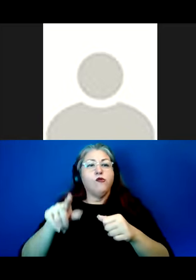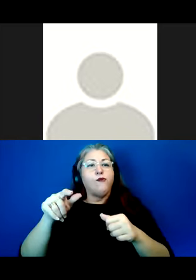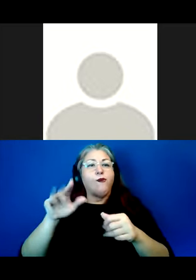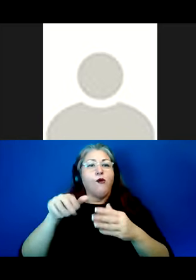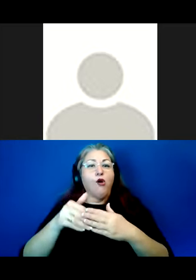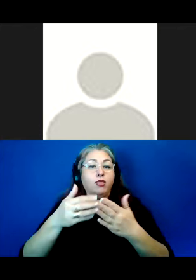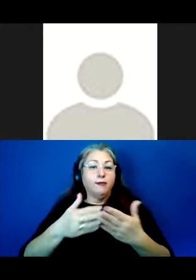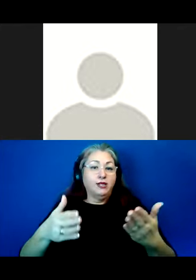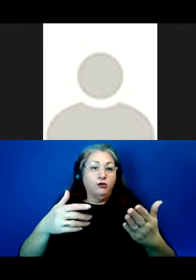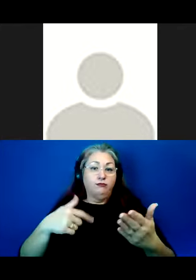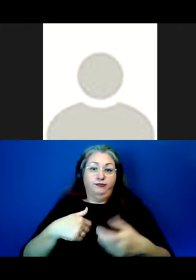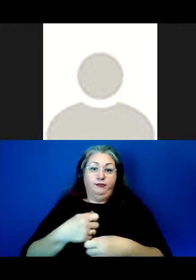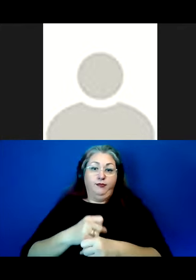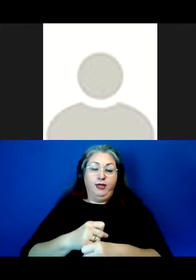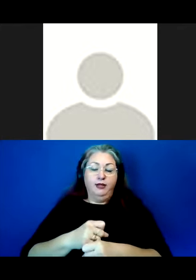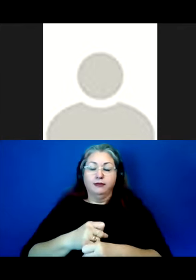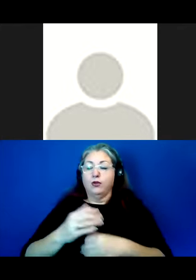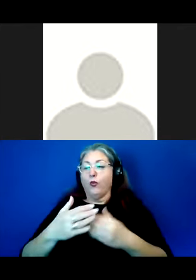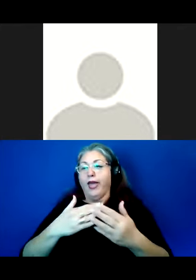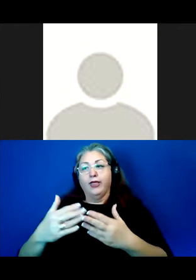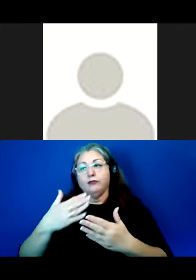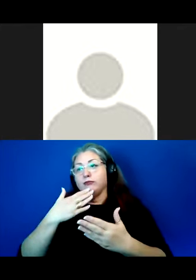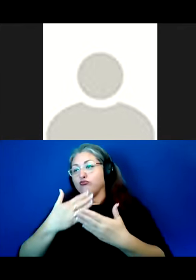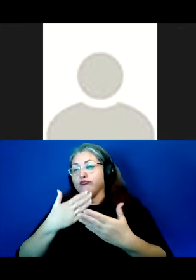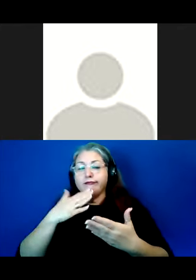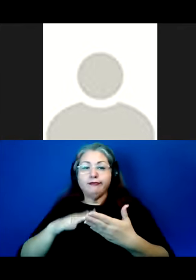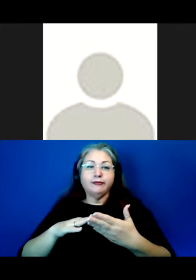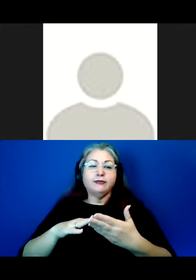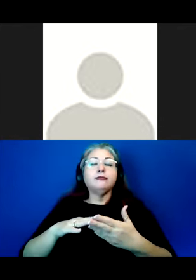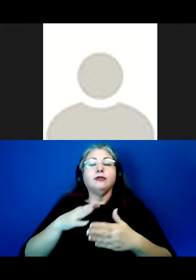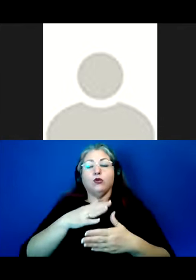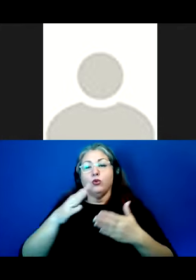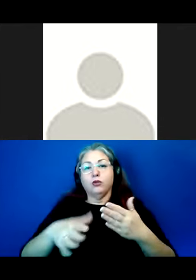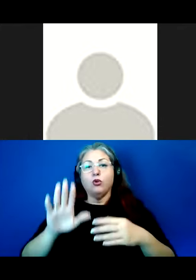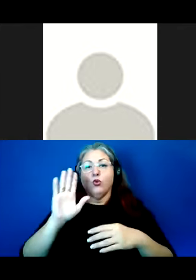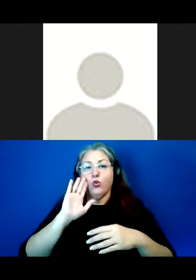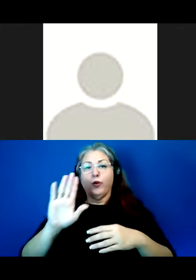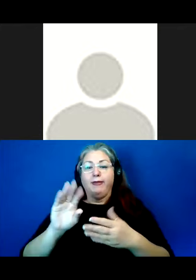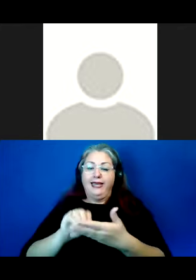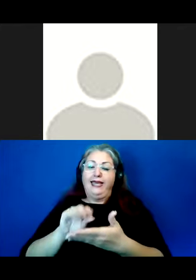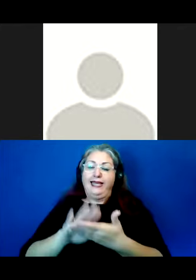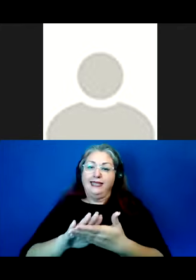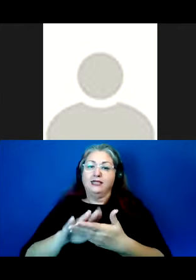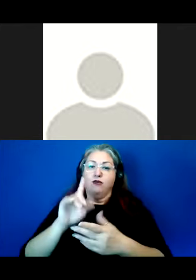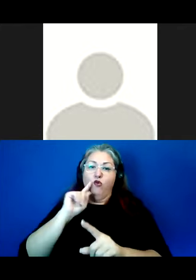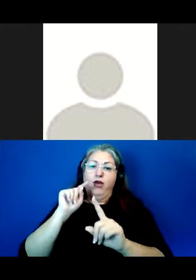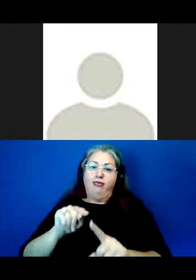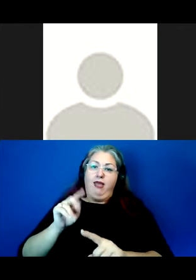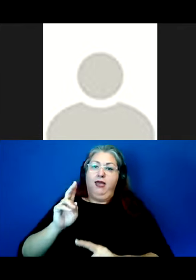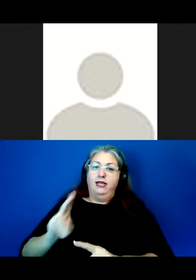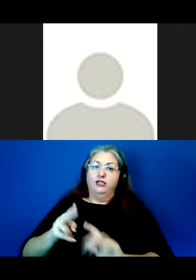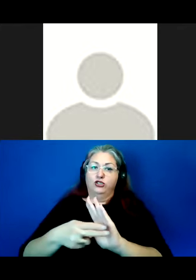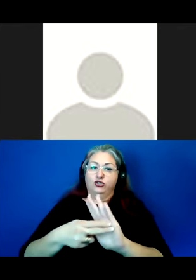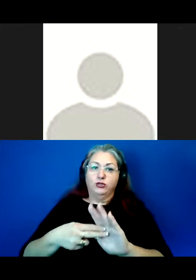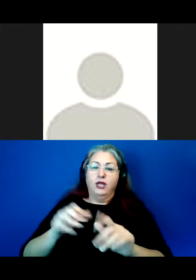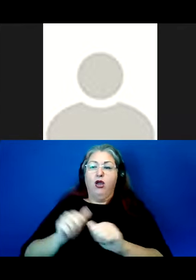materials that I produce, for better or for worse, are going to be indexed to that particular history and